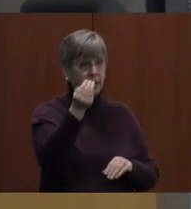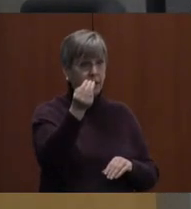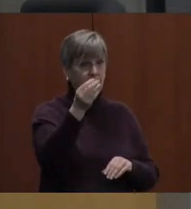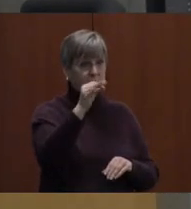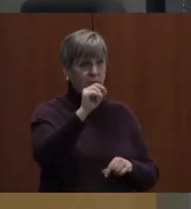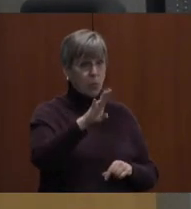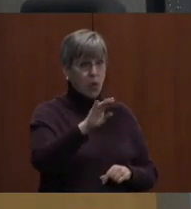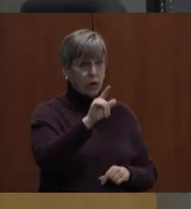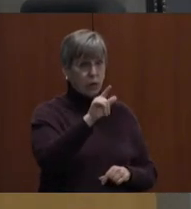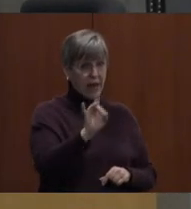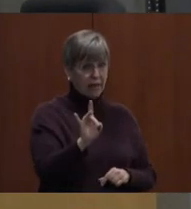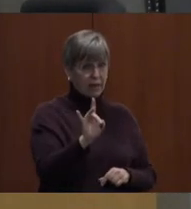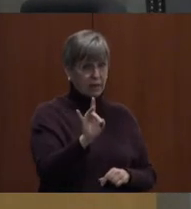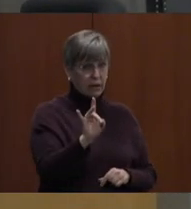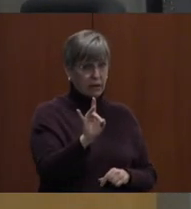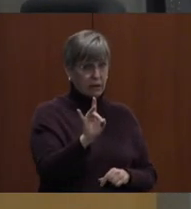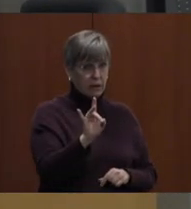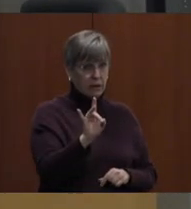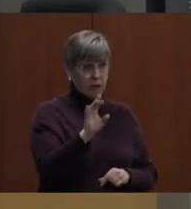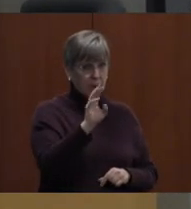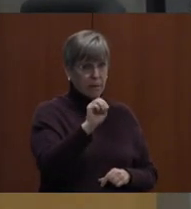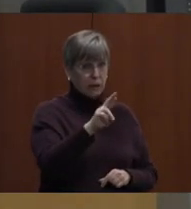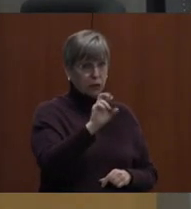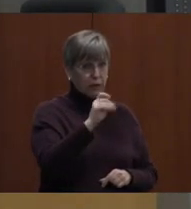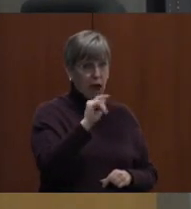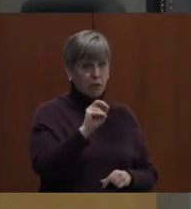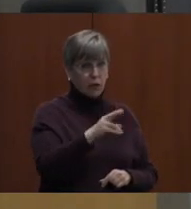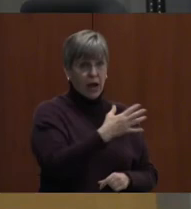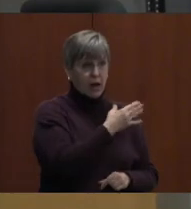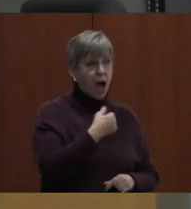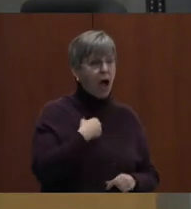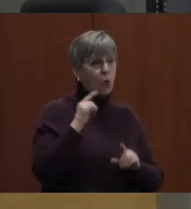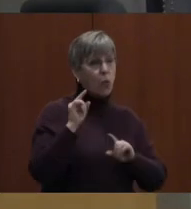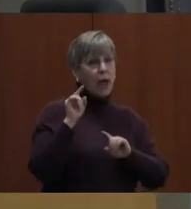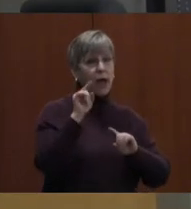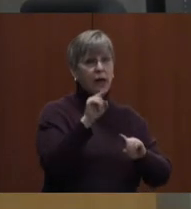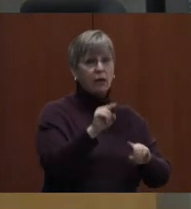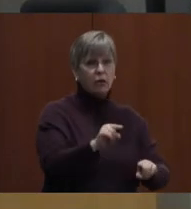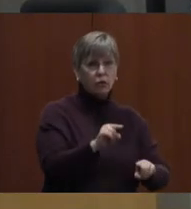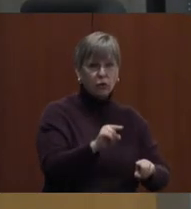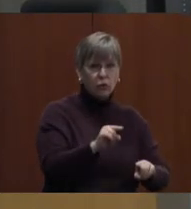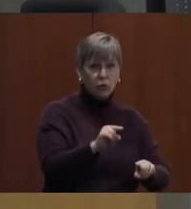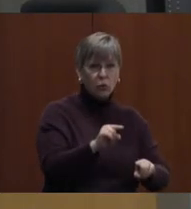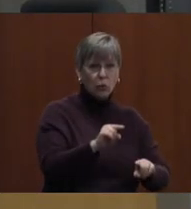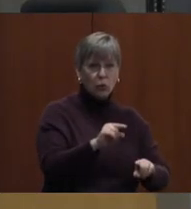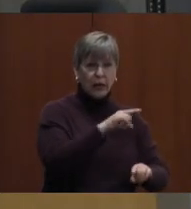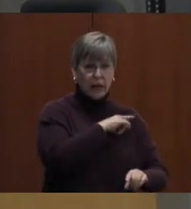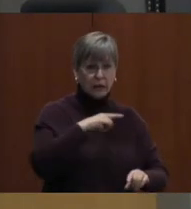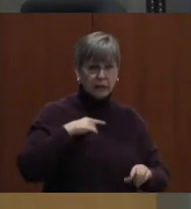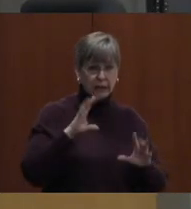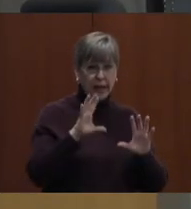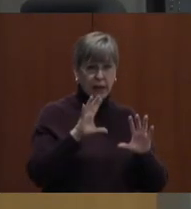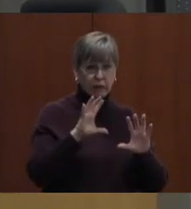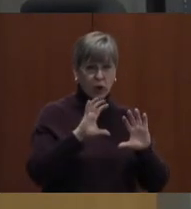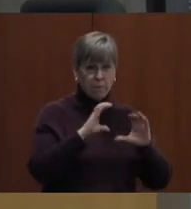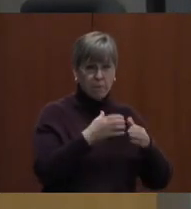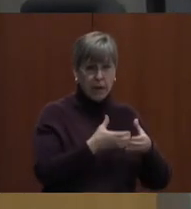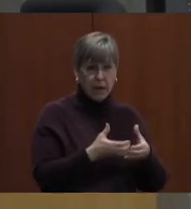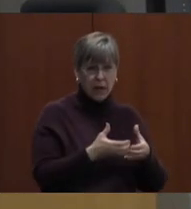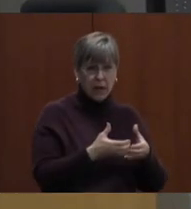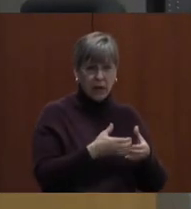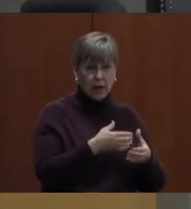February 28th, Mr. Stauffer and I attended the legislative committee. Mr. Stauffer as our